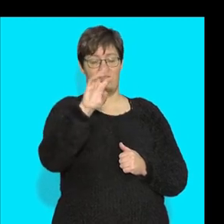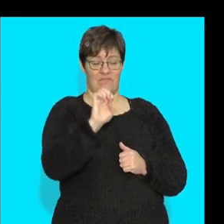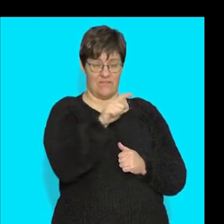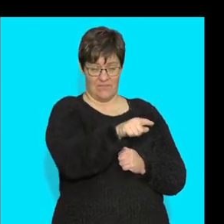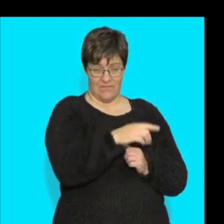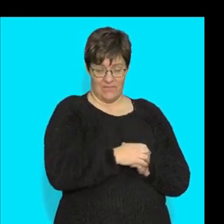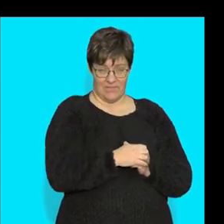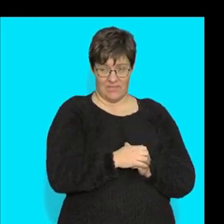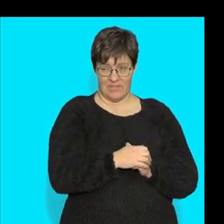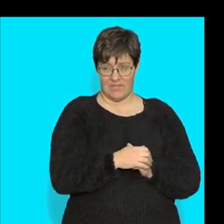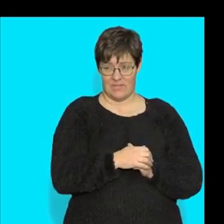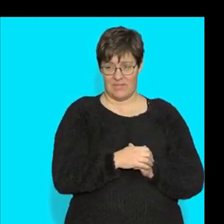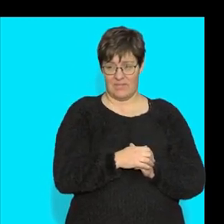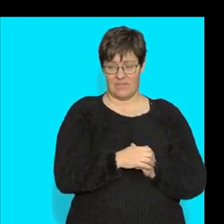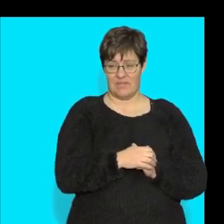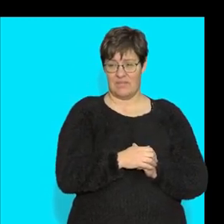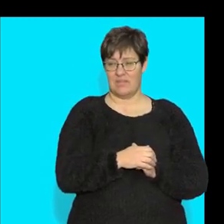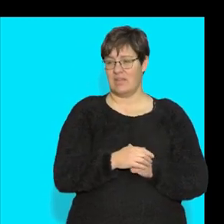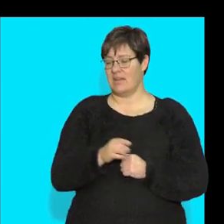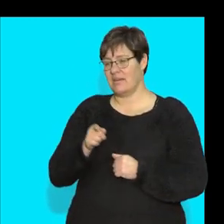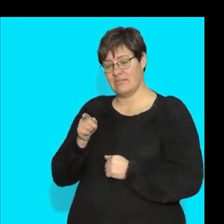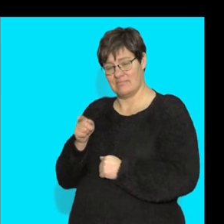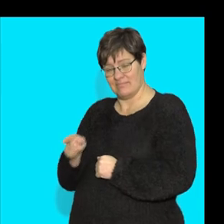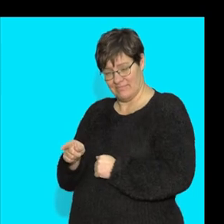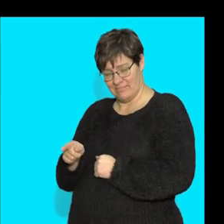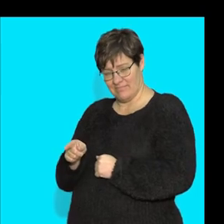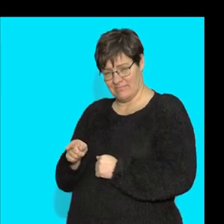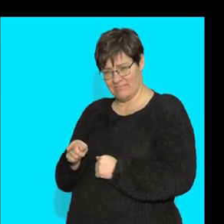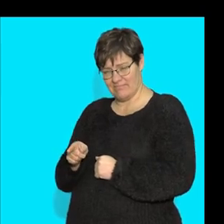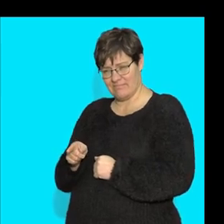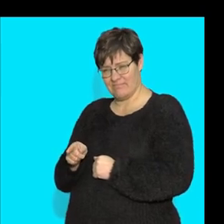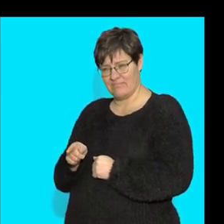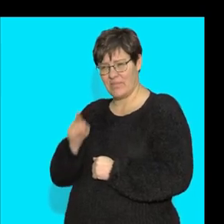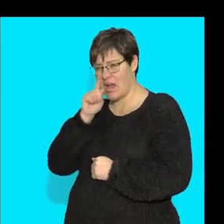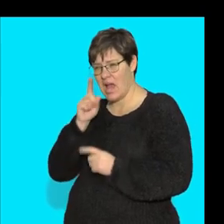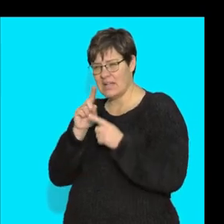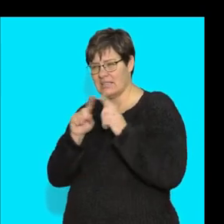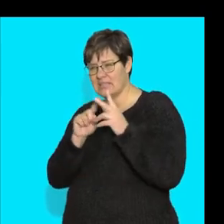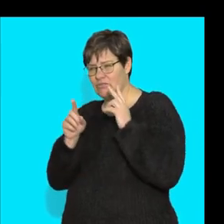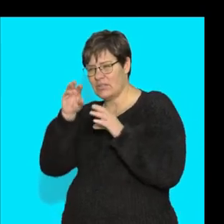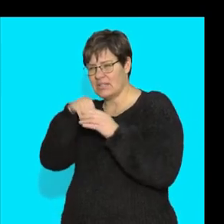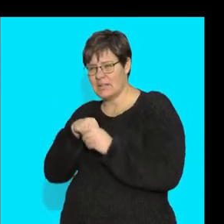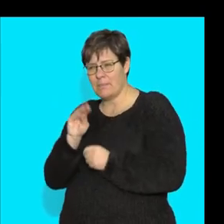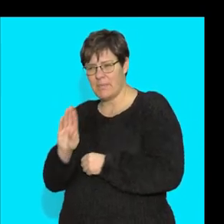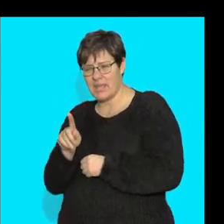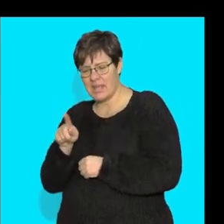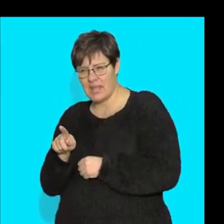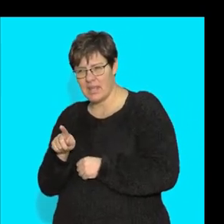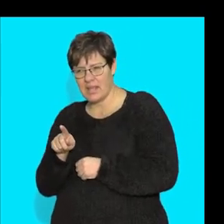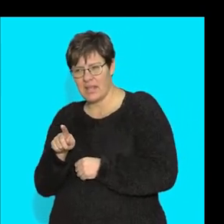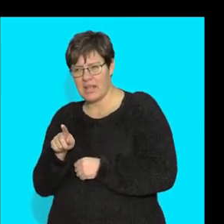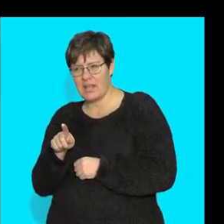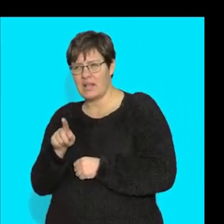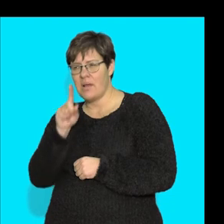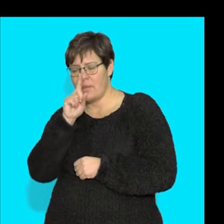okay this is a nerve cell and then I'm looking at all these different ones in B and I'm looking at the word